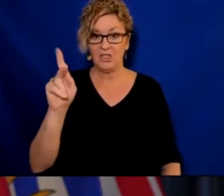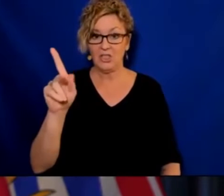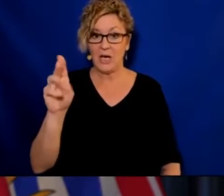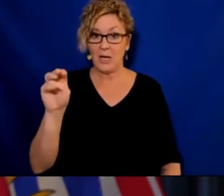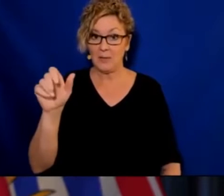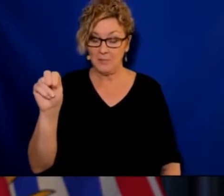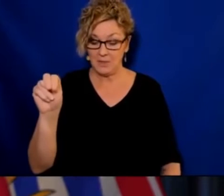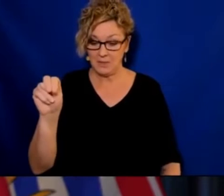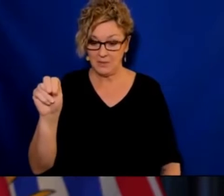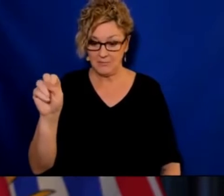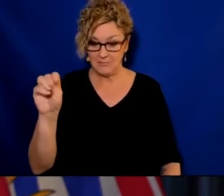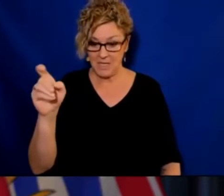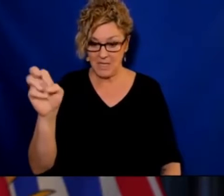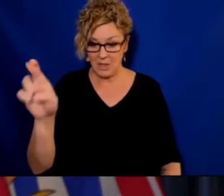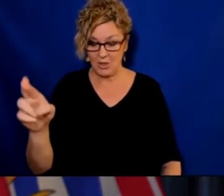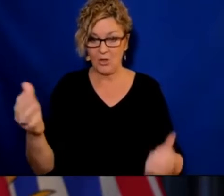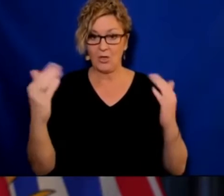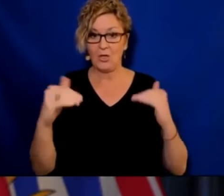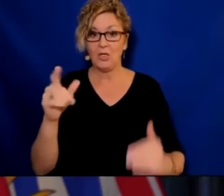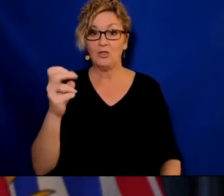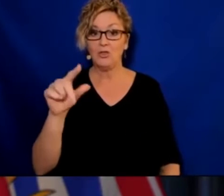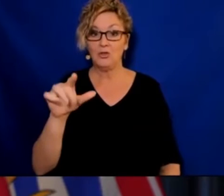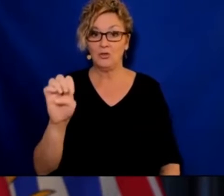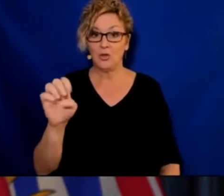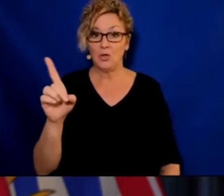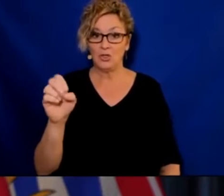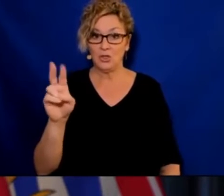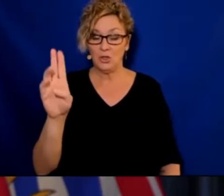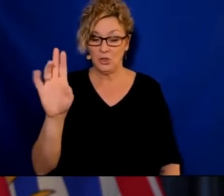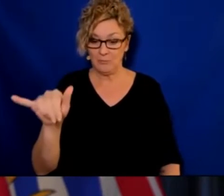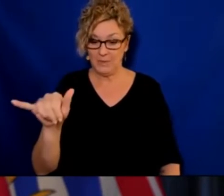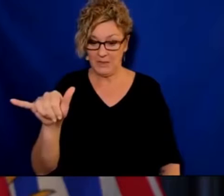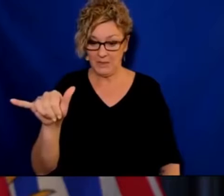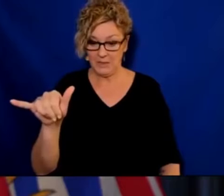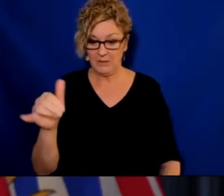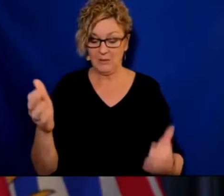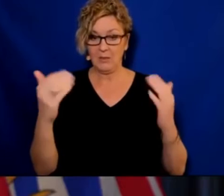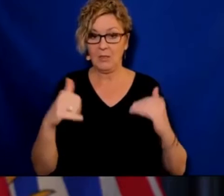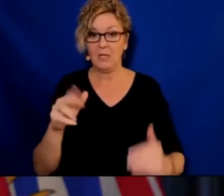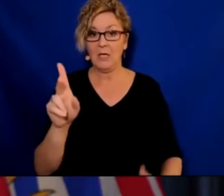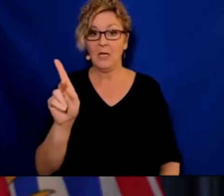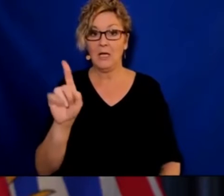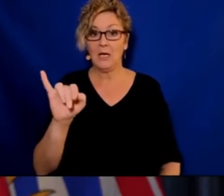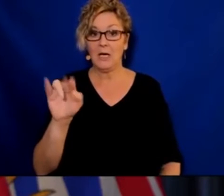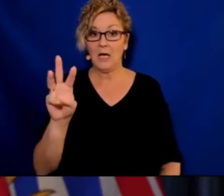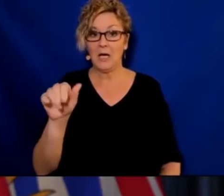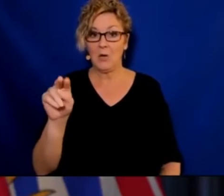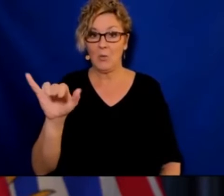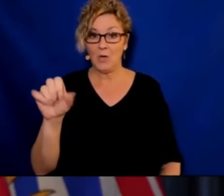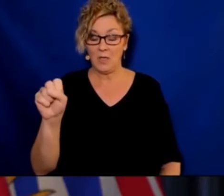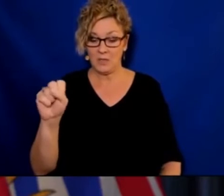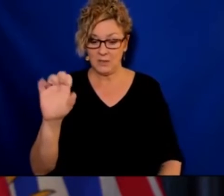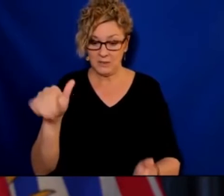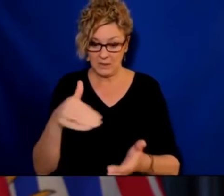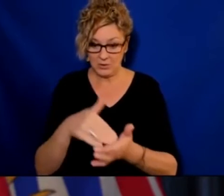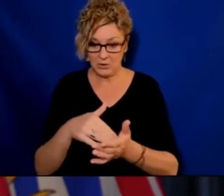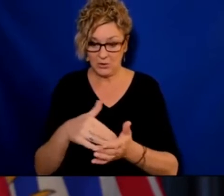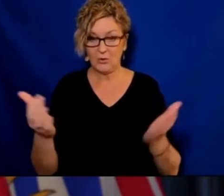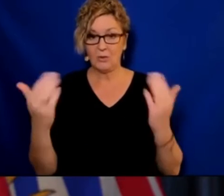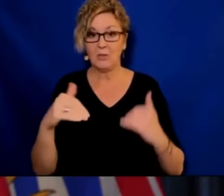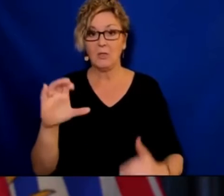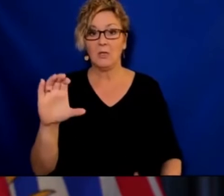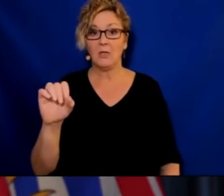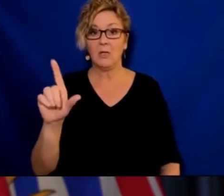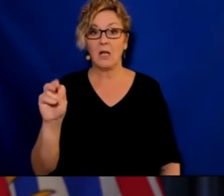the Arbutus Care Centre, the PICS Assisted Living Centre, the village by the station, Hamlets at Westside